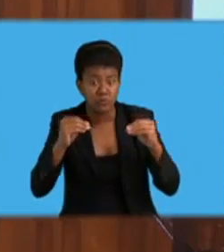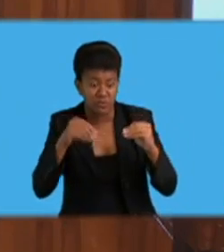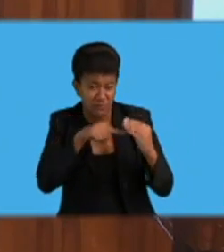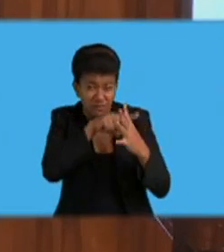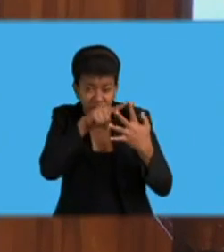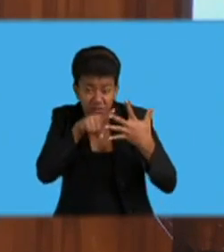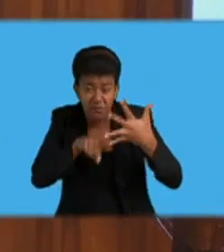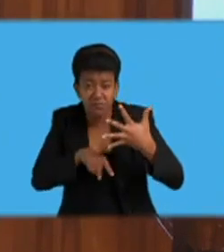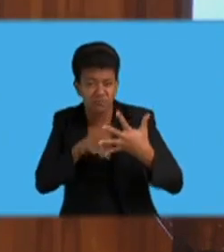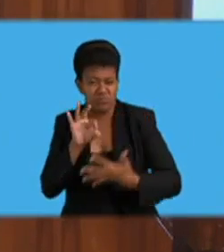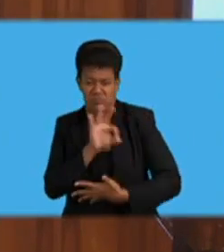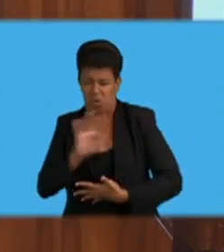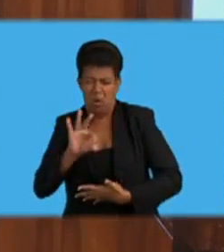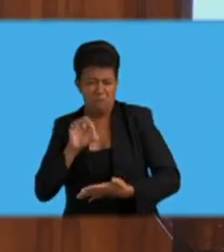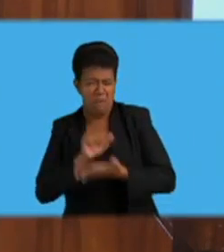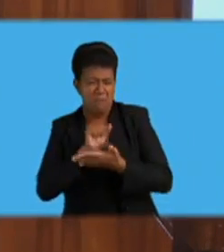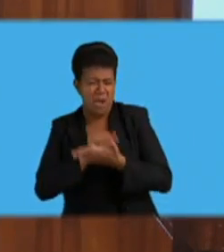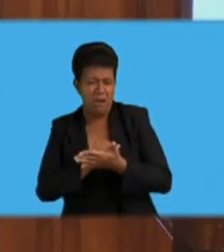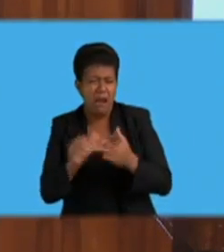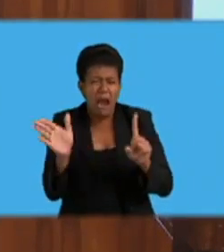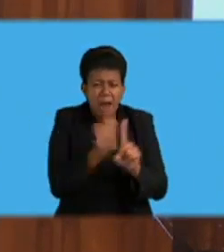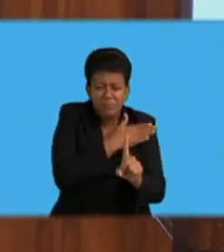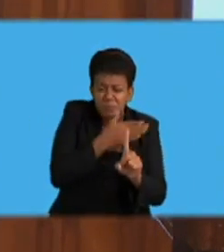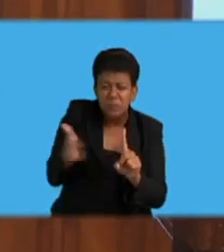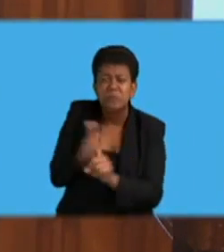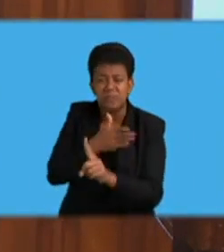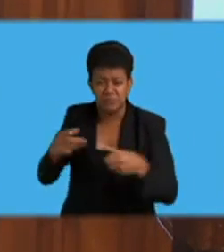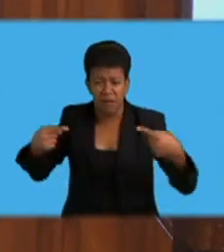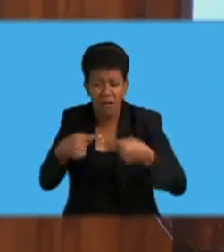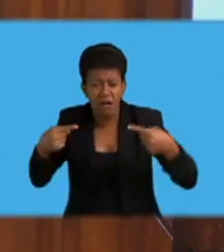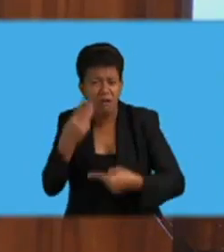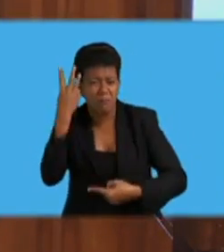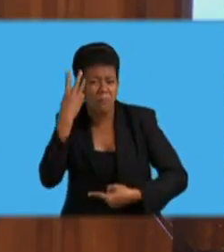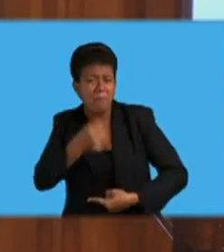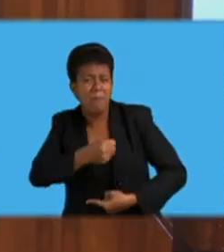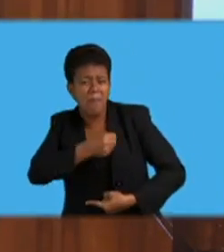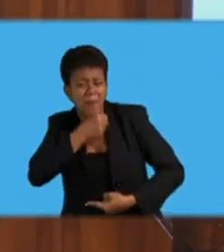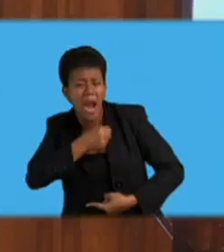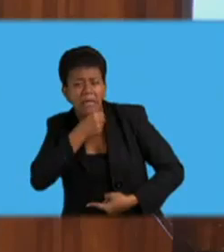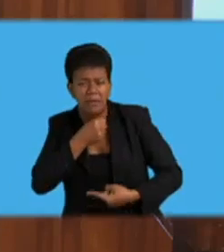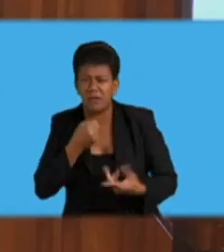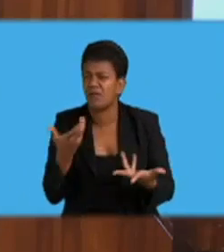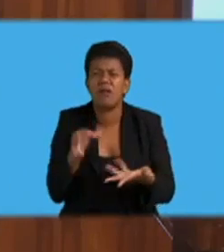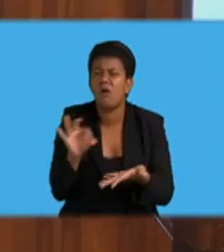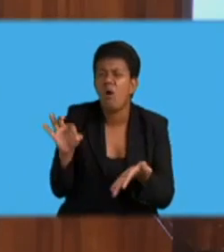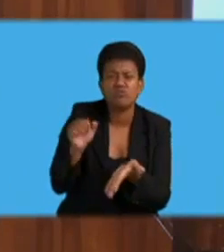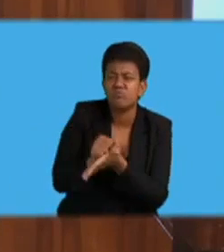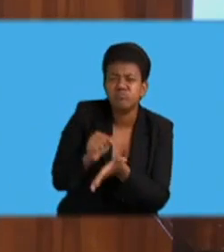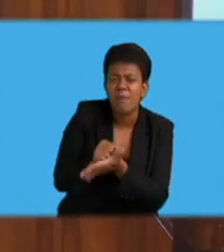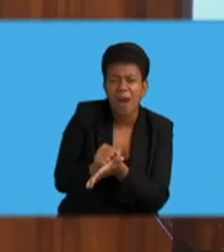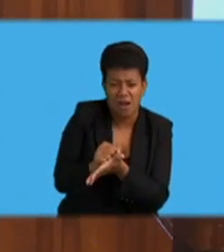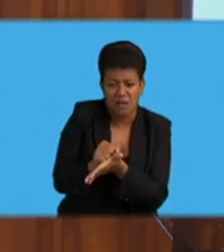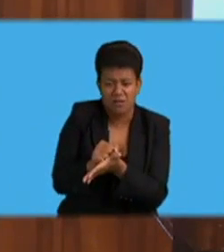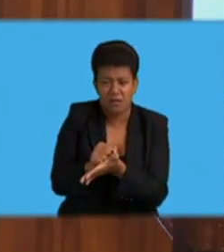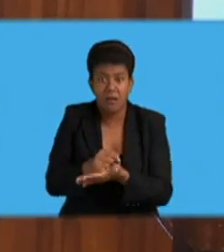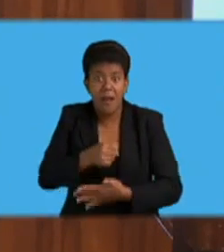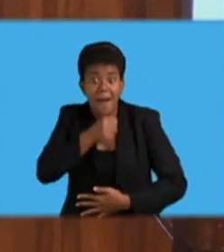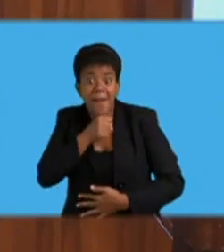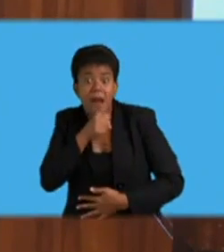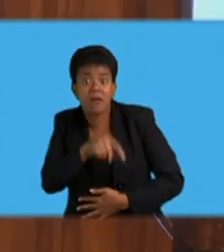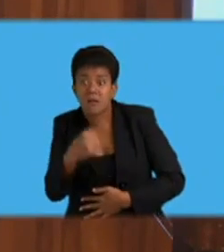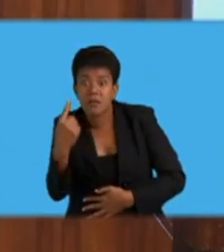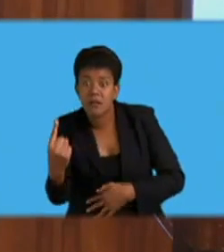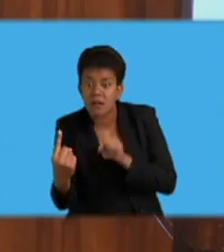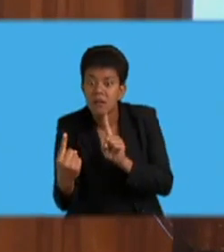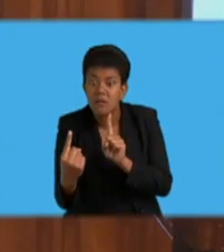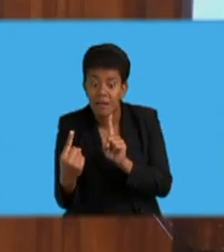against a female or a male, indecency between males and unlawful sexual intercourse with a